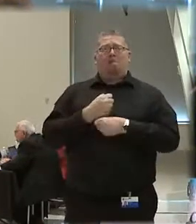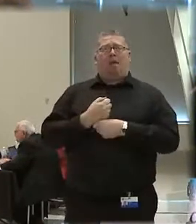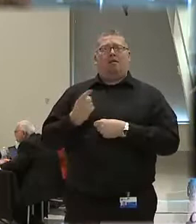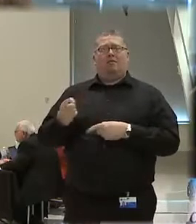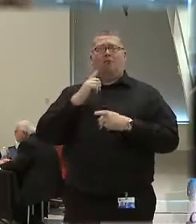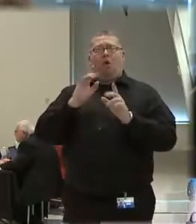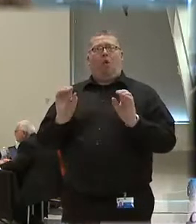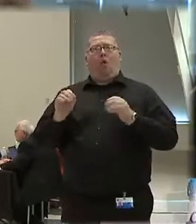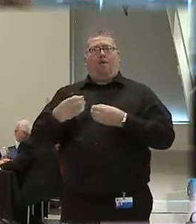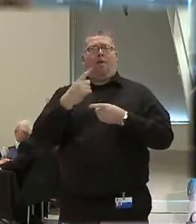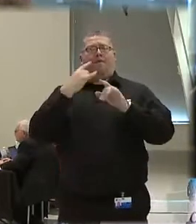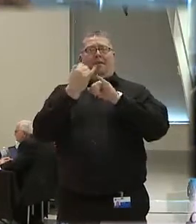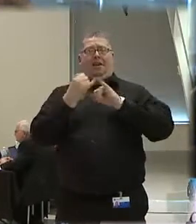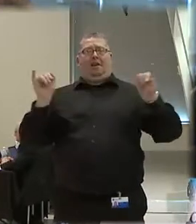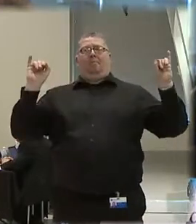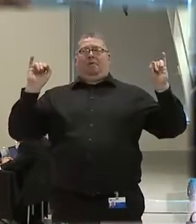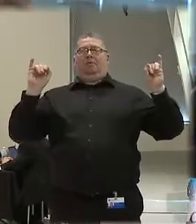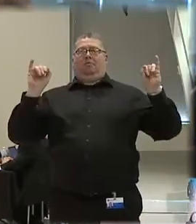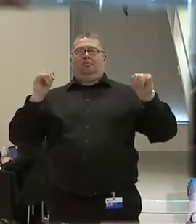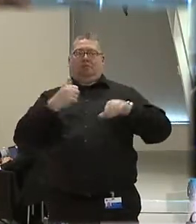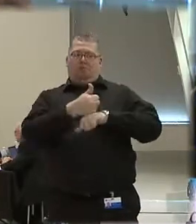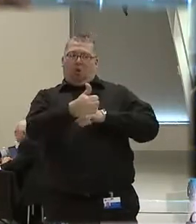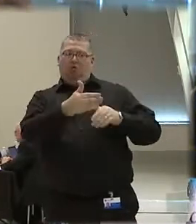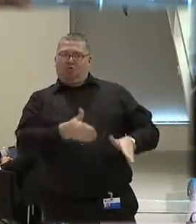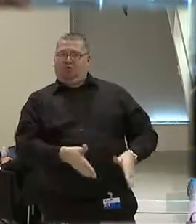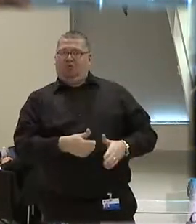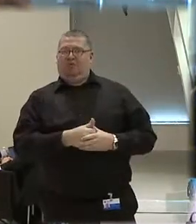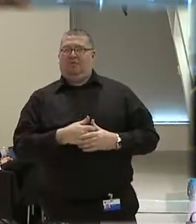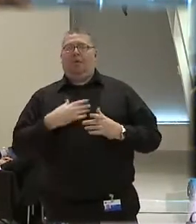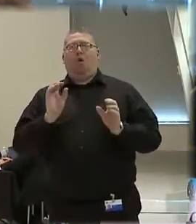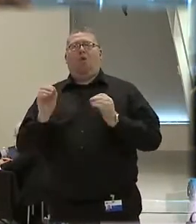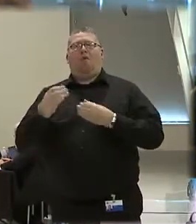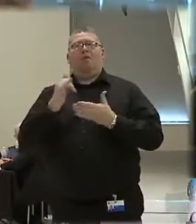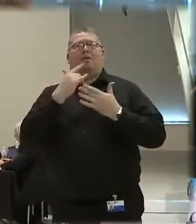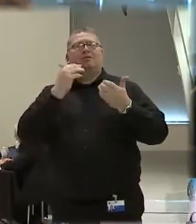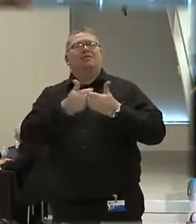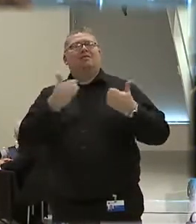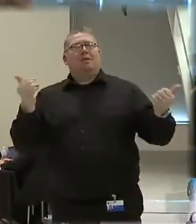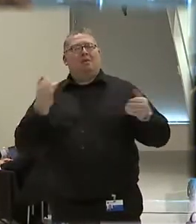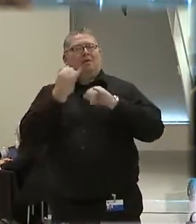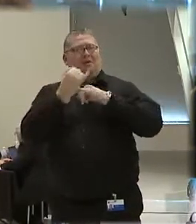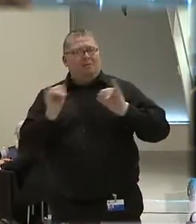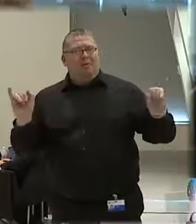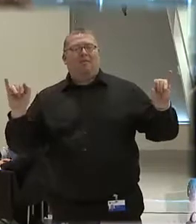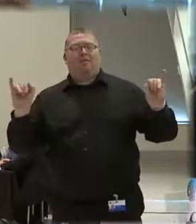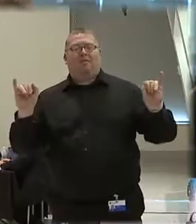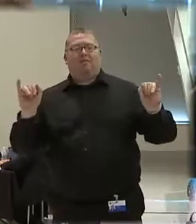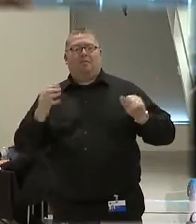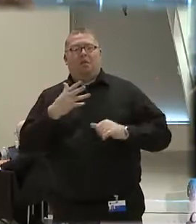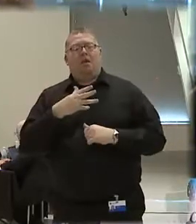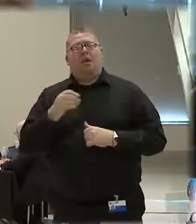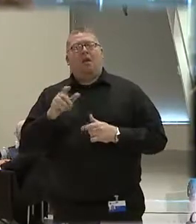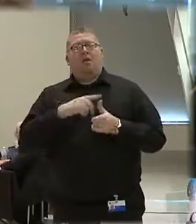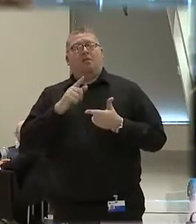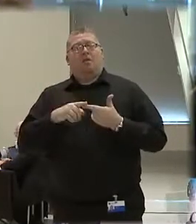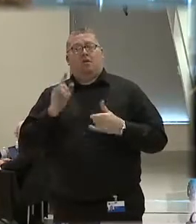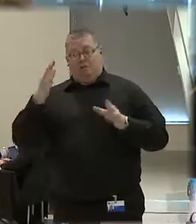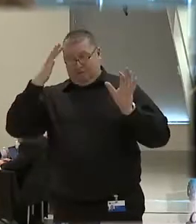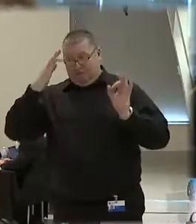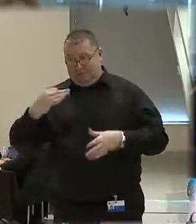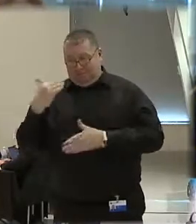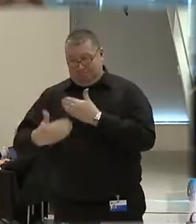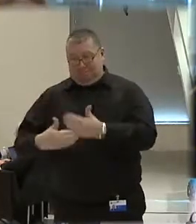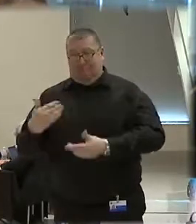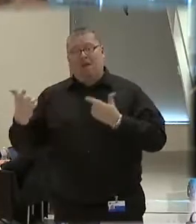an office of the independent prosecutor. Let's make an office that is separate and independent. And when those decisions are